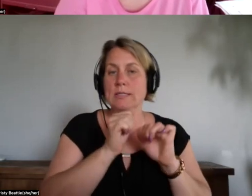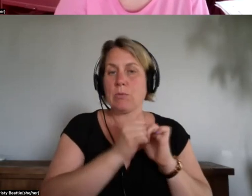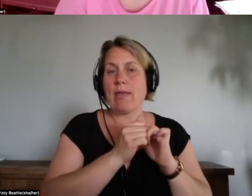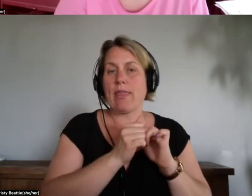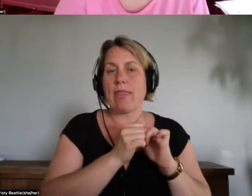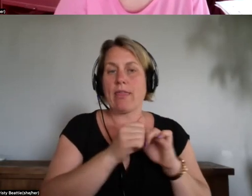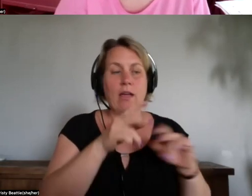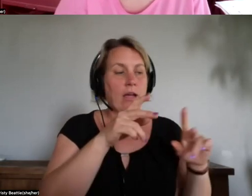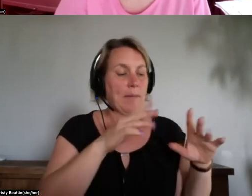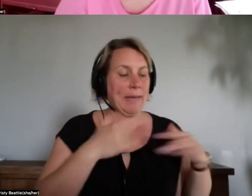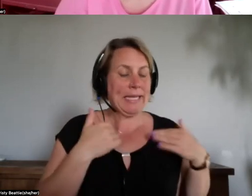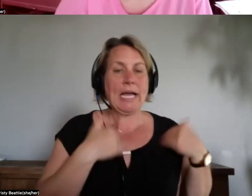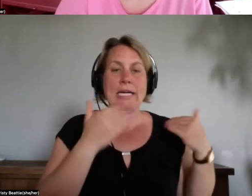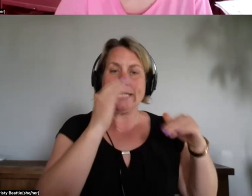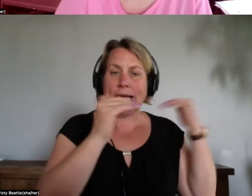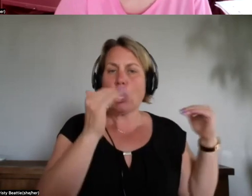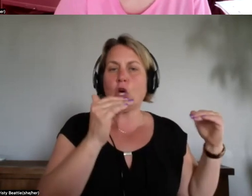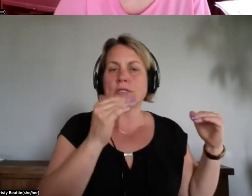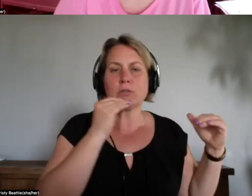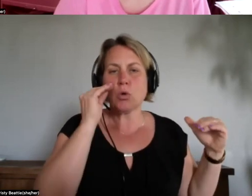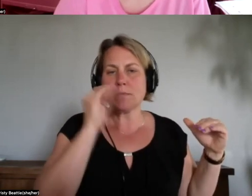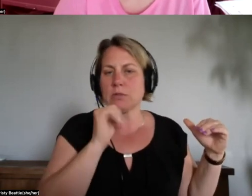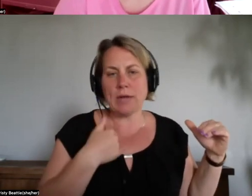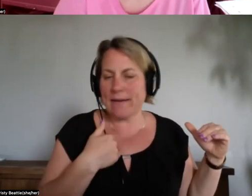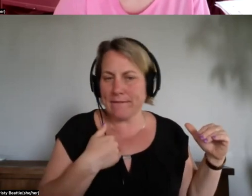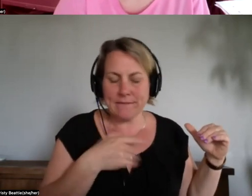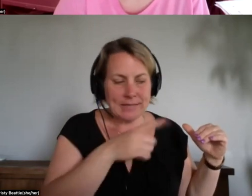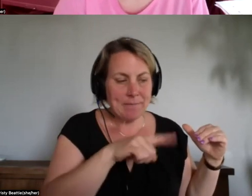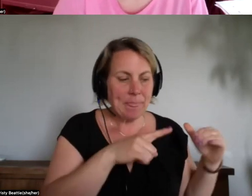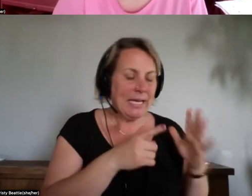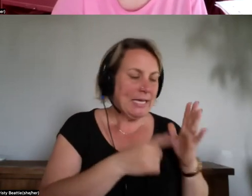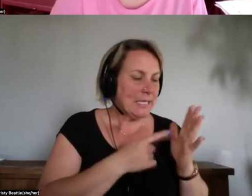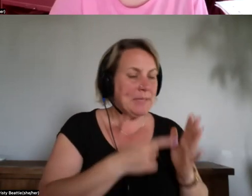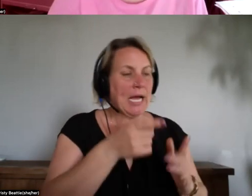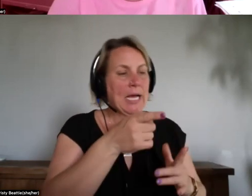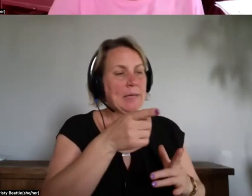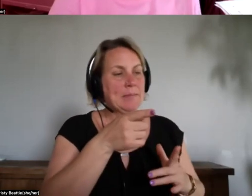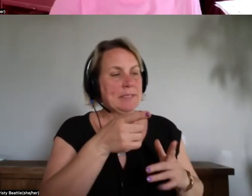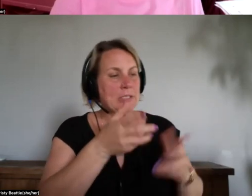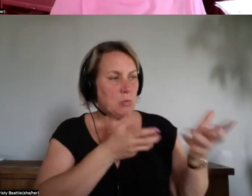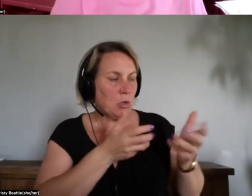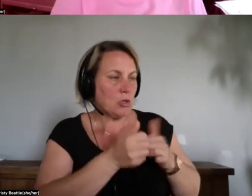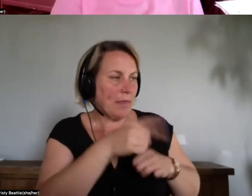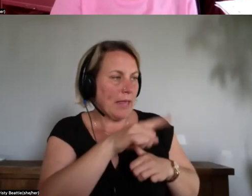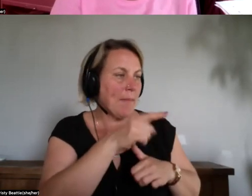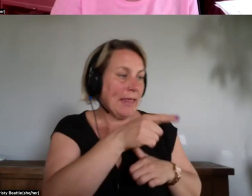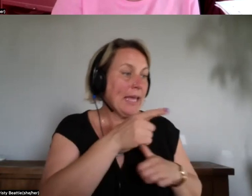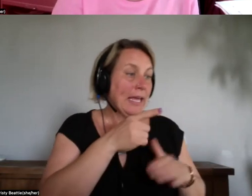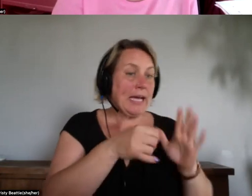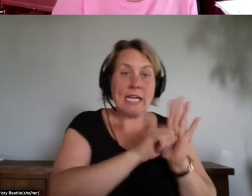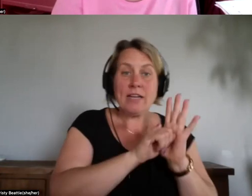at times um when she's working with them they identify as having indigenous background but they have